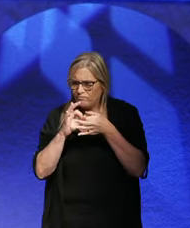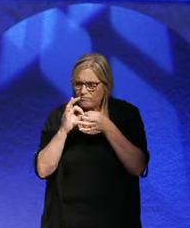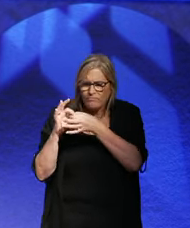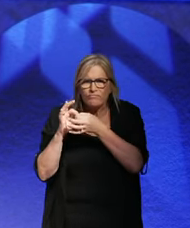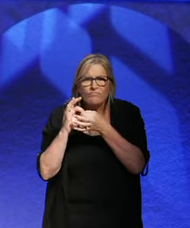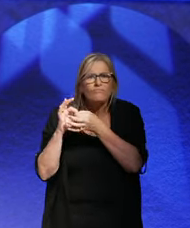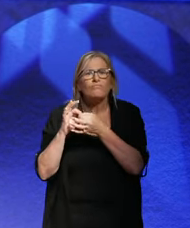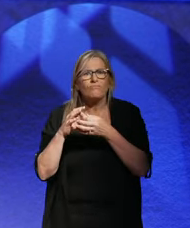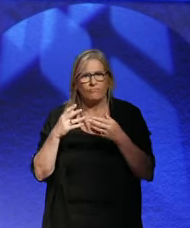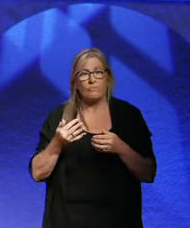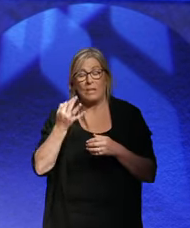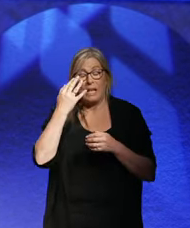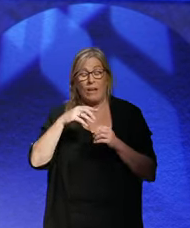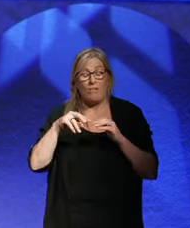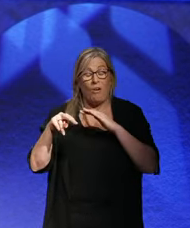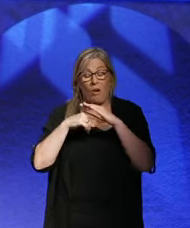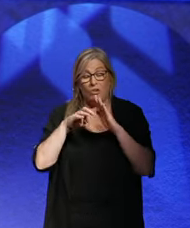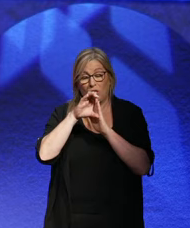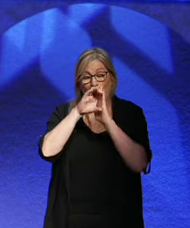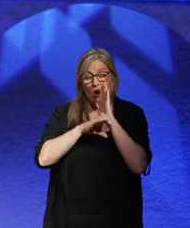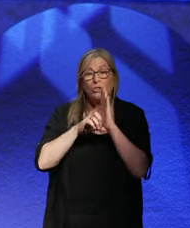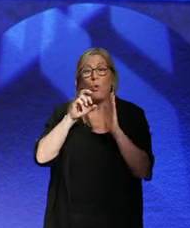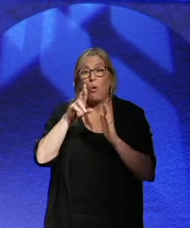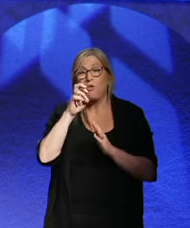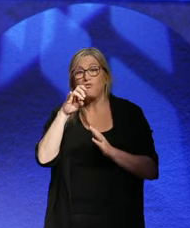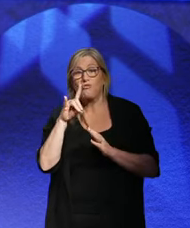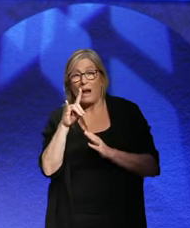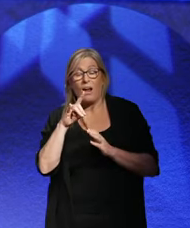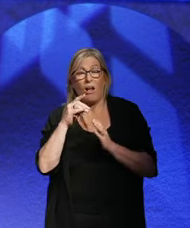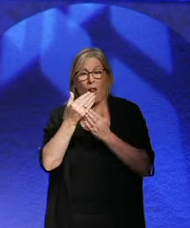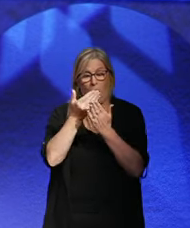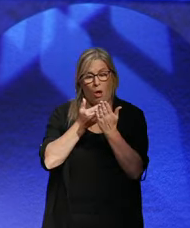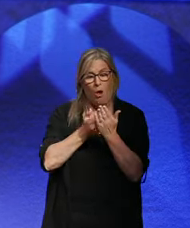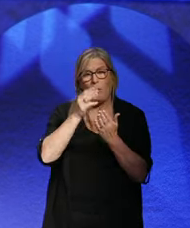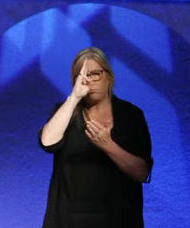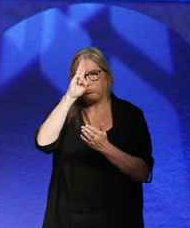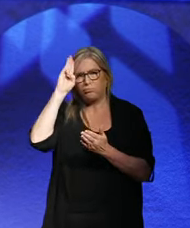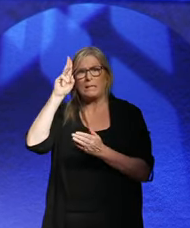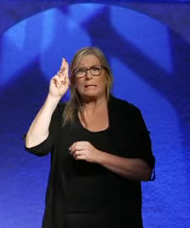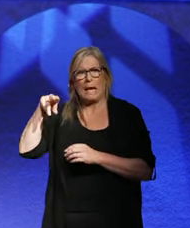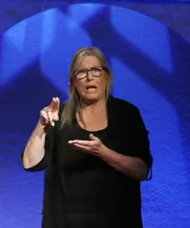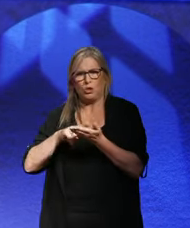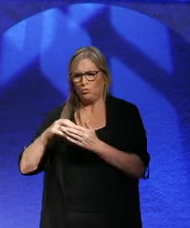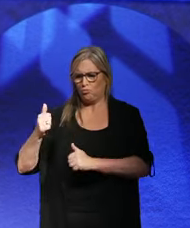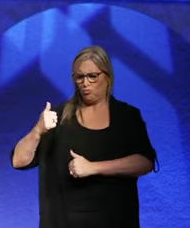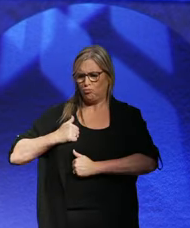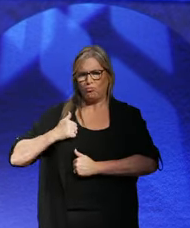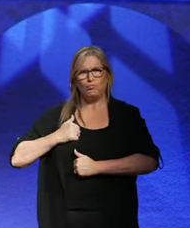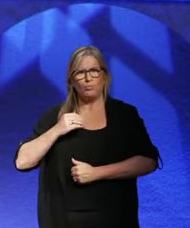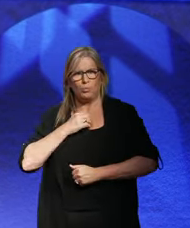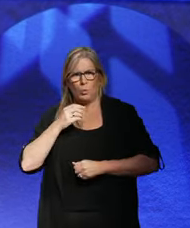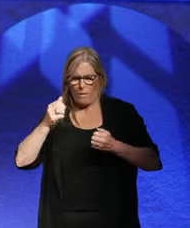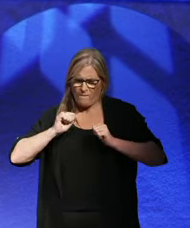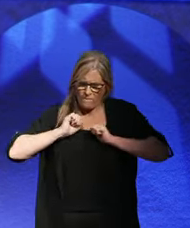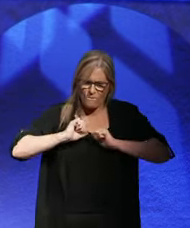obligations under the Constitution or Reich law, the President could use armed force to compel it to do so. The President